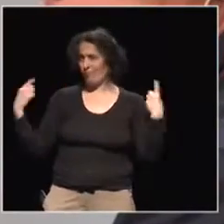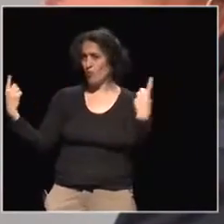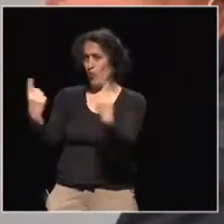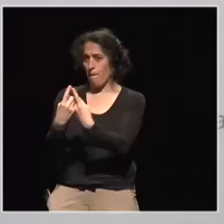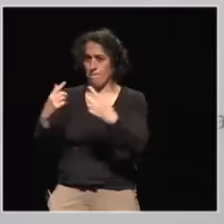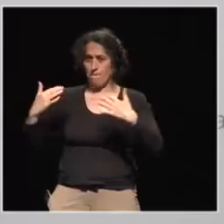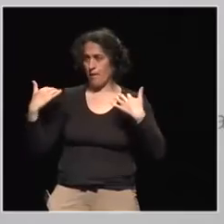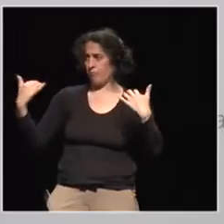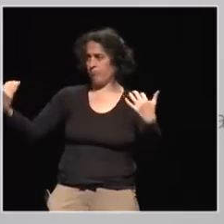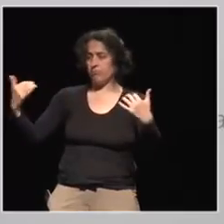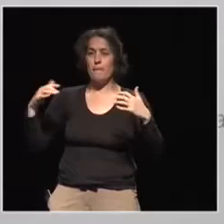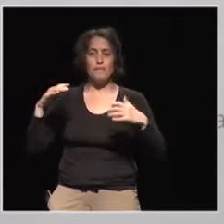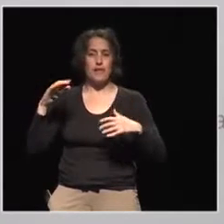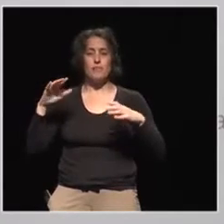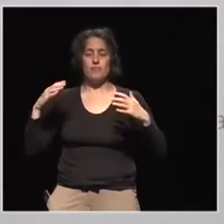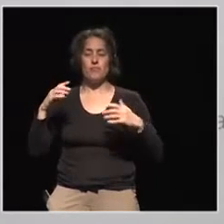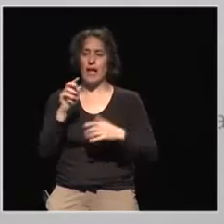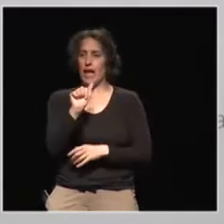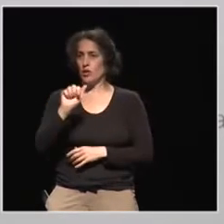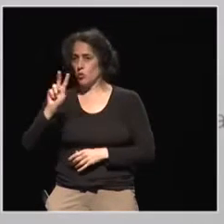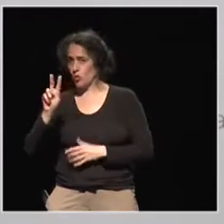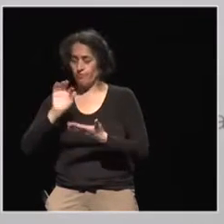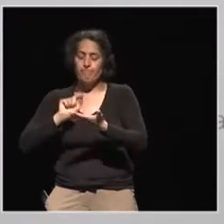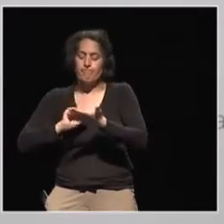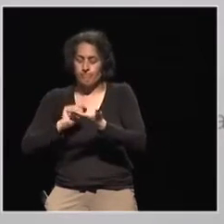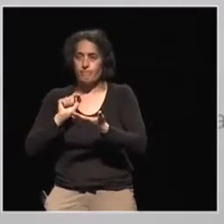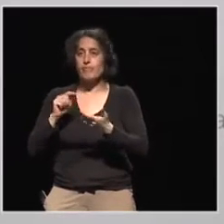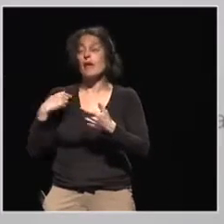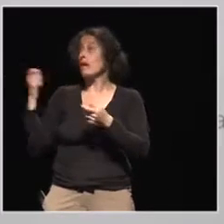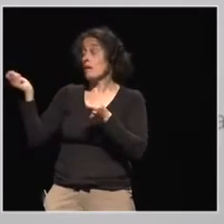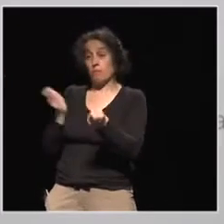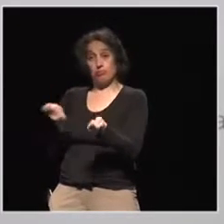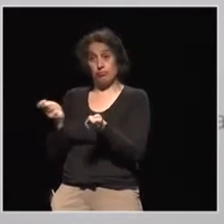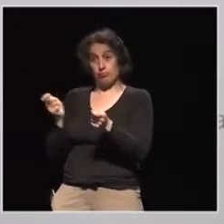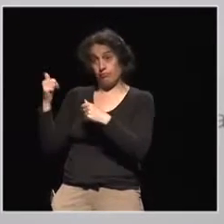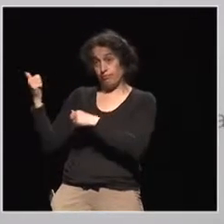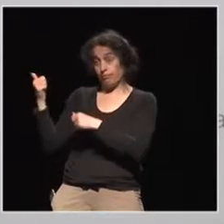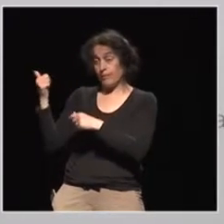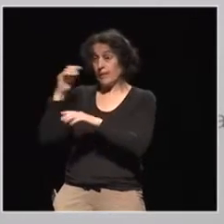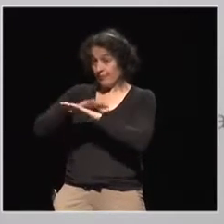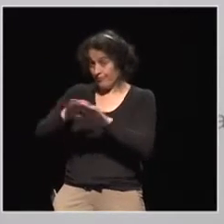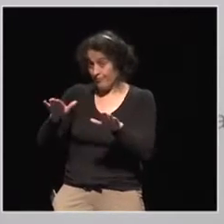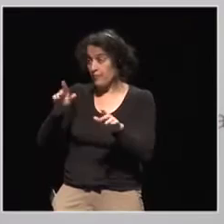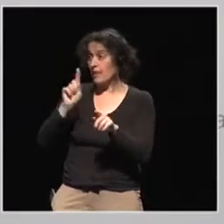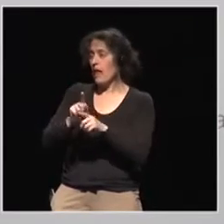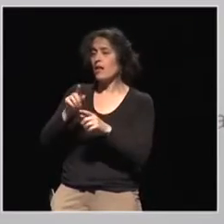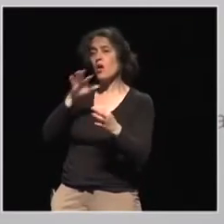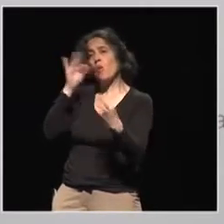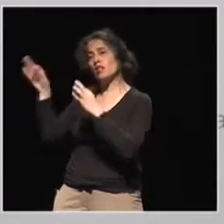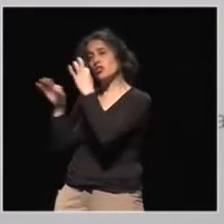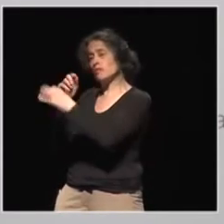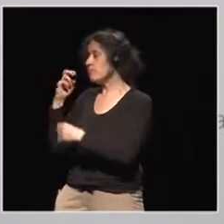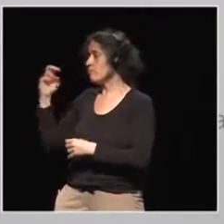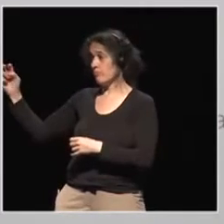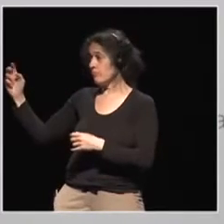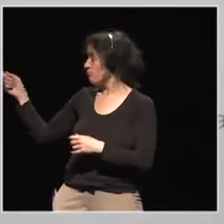to be able to ask your question to the audience. We're going to moderate it from here, and then we're going to raise the question to the panelists. you're welcome to already start using it